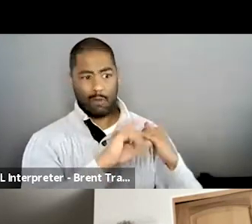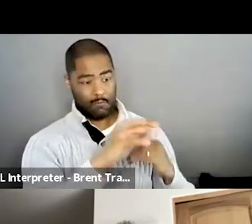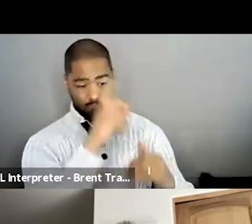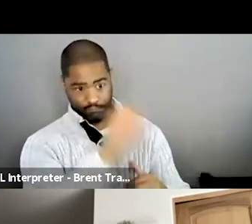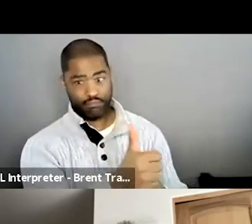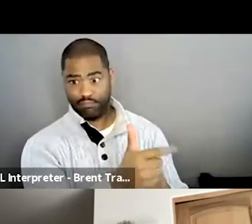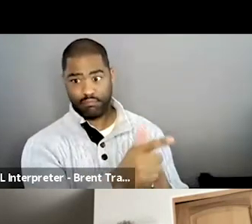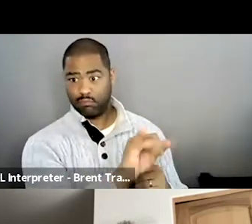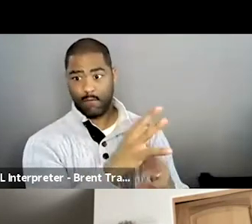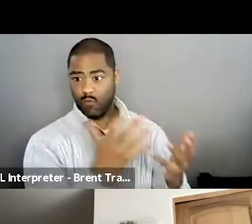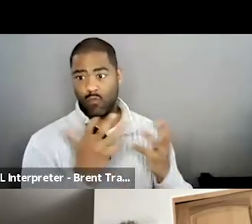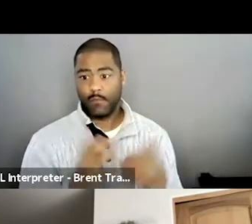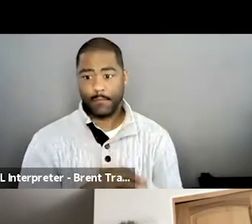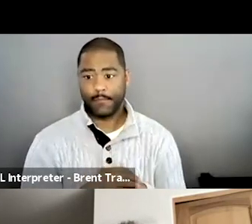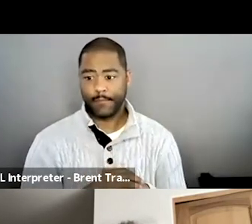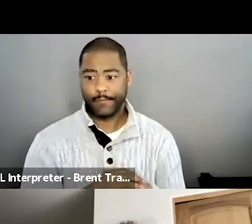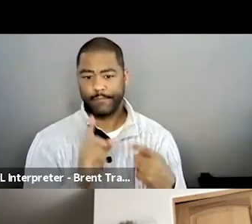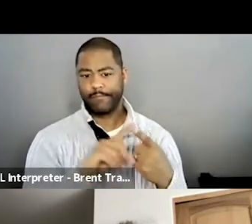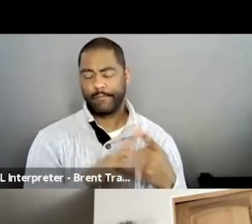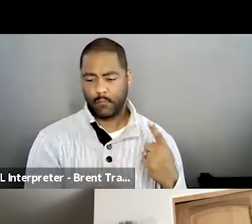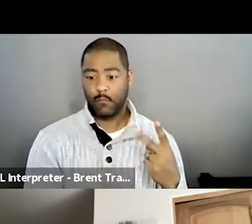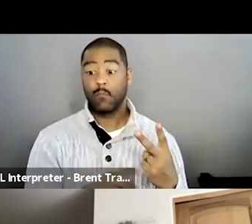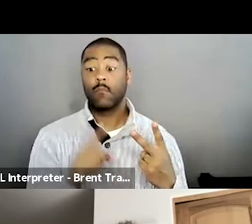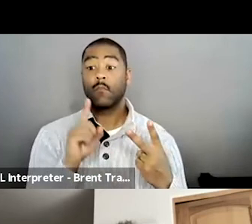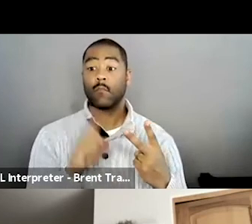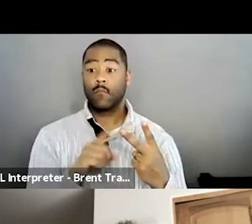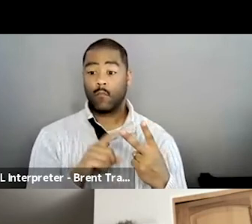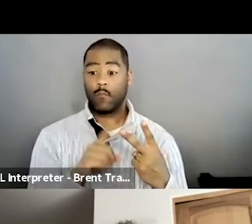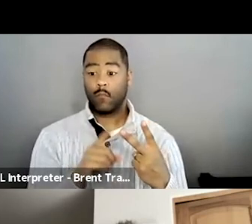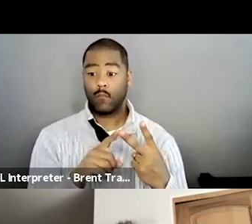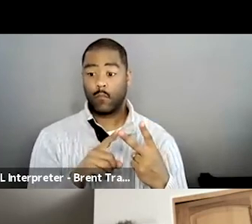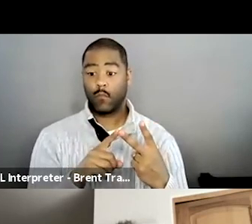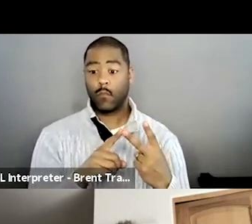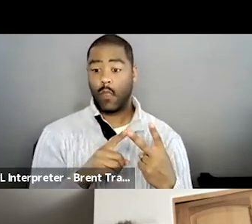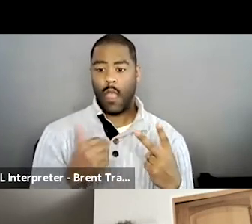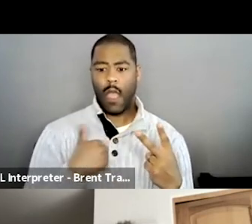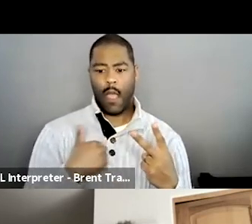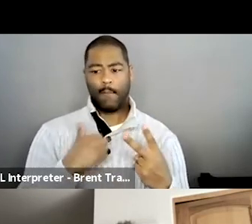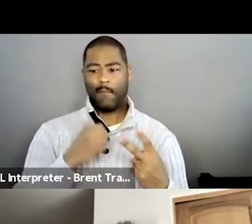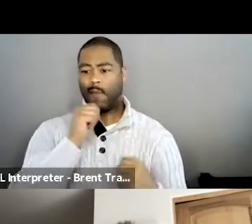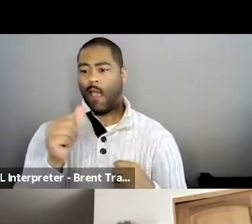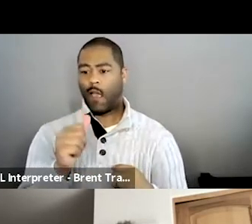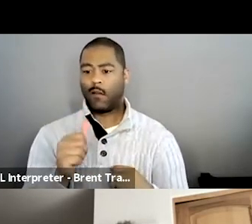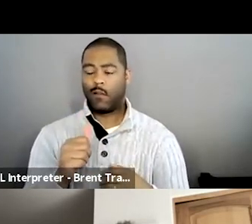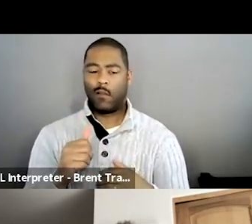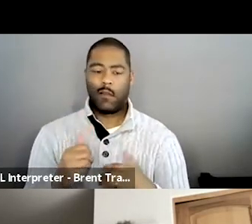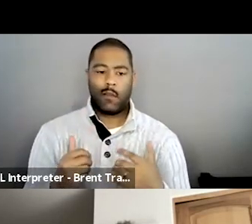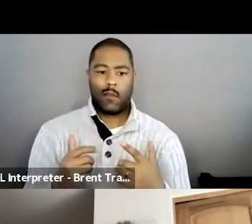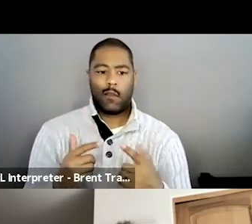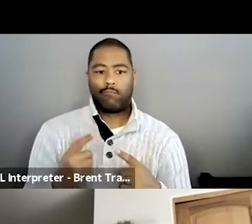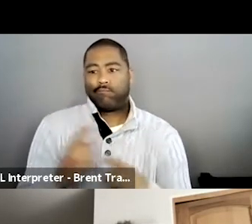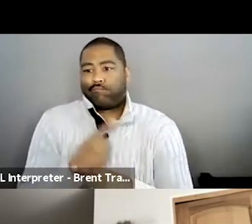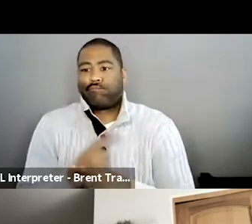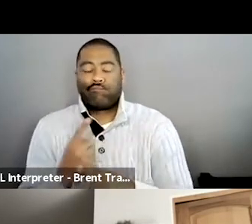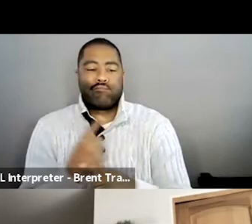the after story? I'm not a conventional person. So essentially marriage is nice, but it's